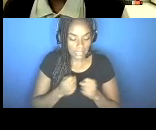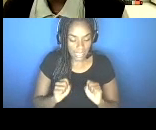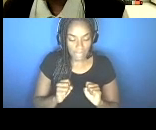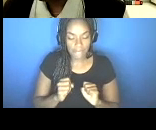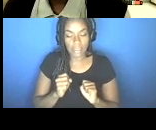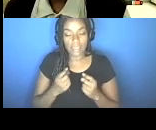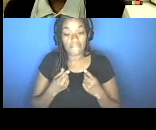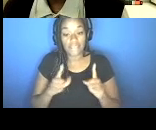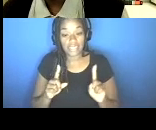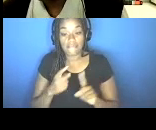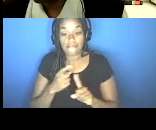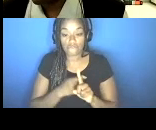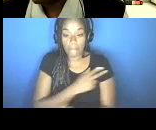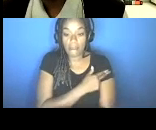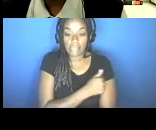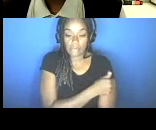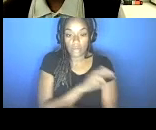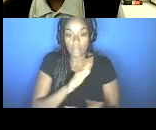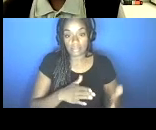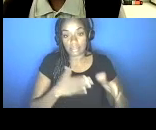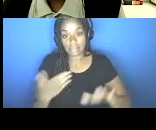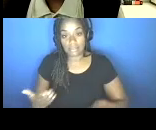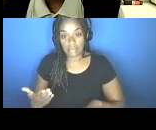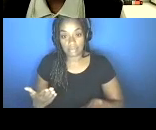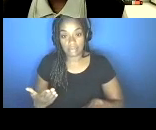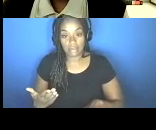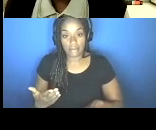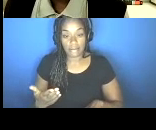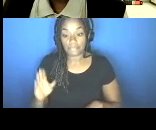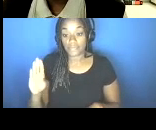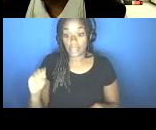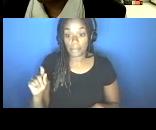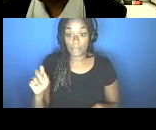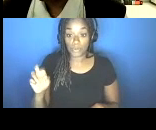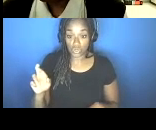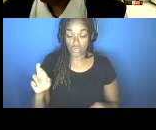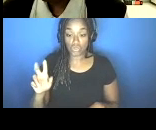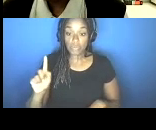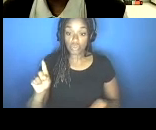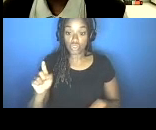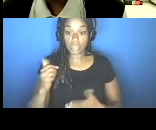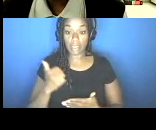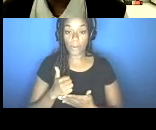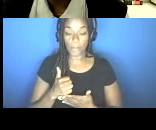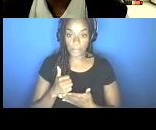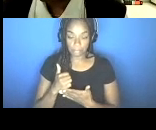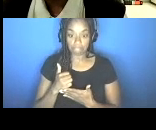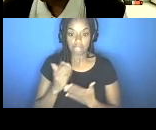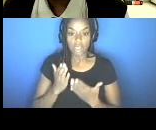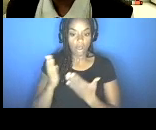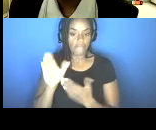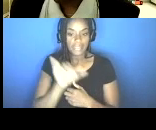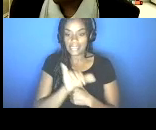and death. And the VEX, the current, these boosters should also help offer that